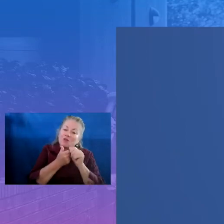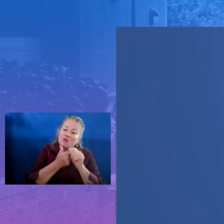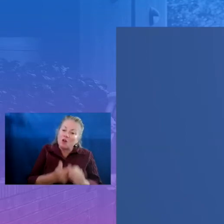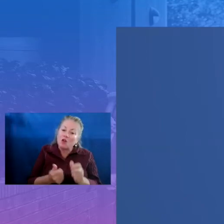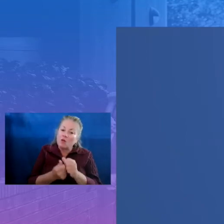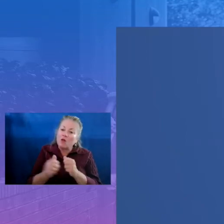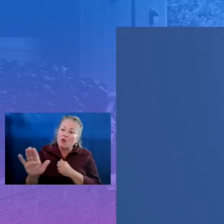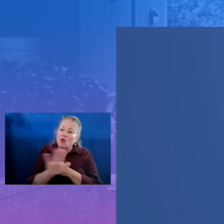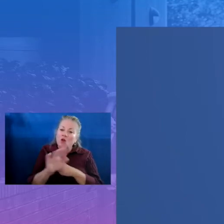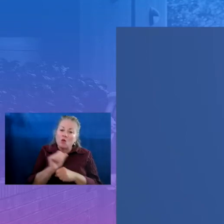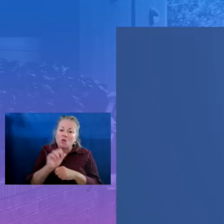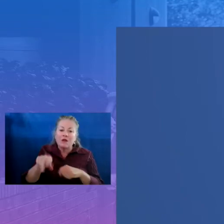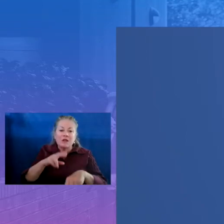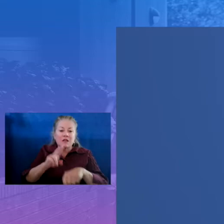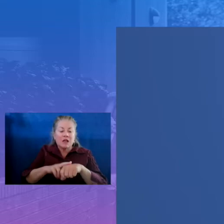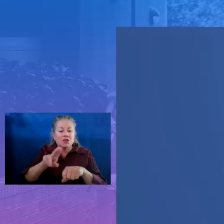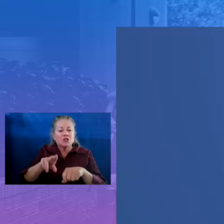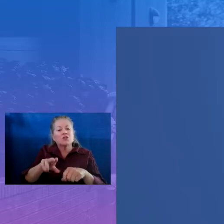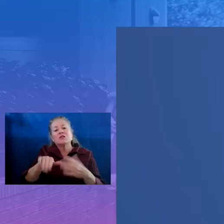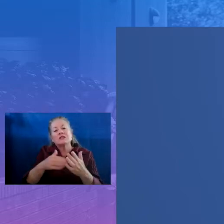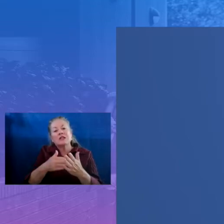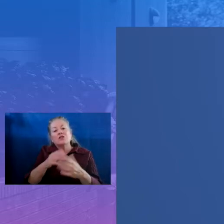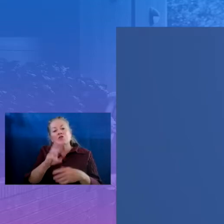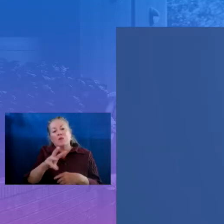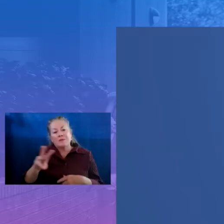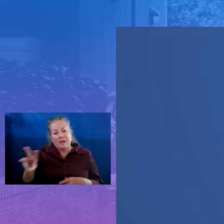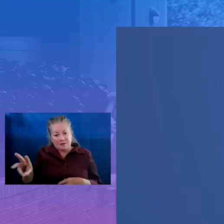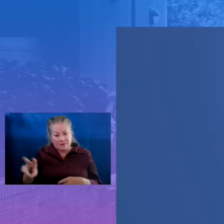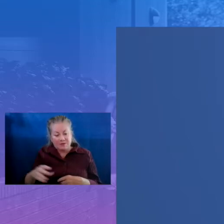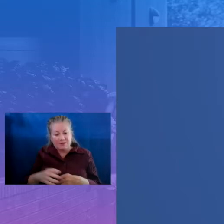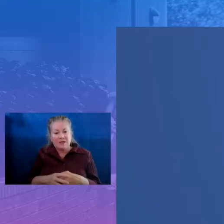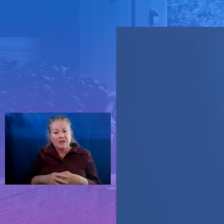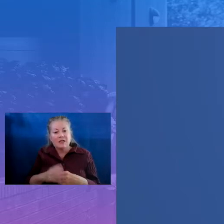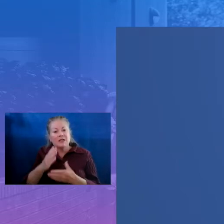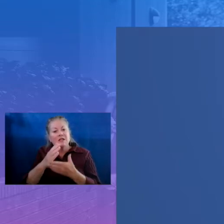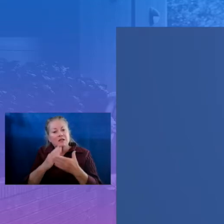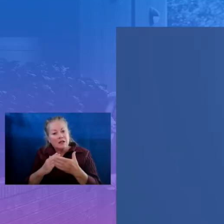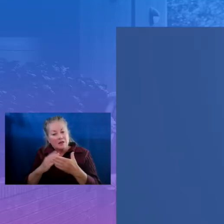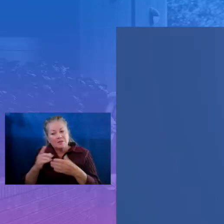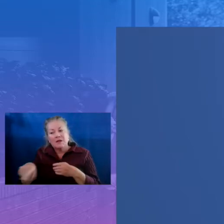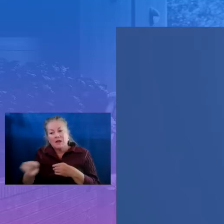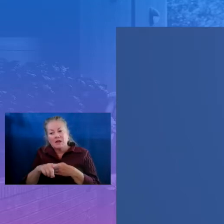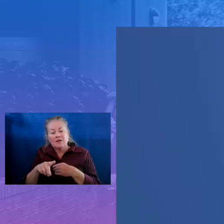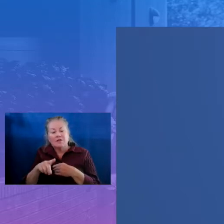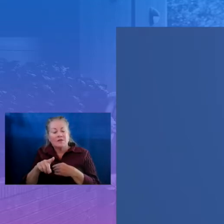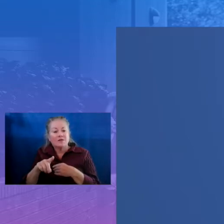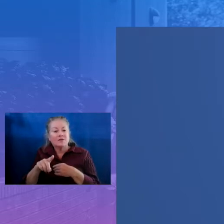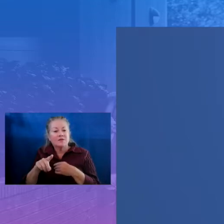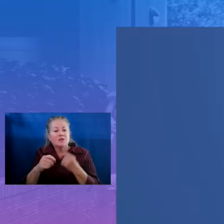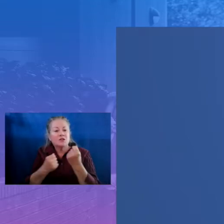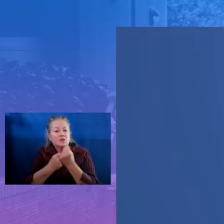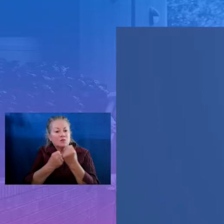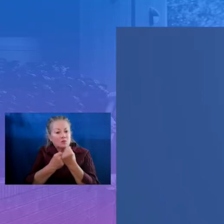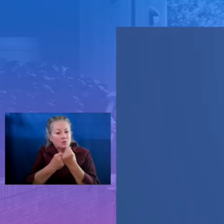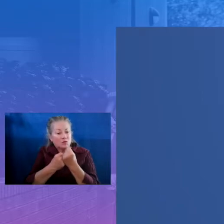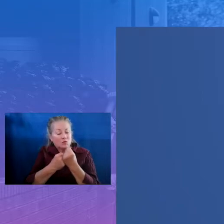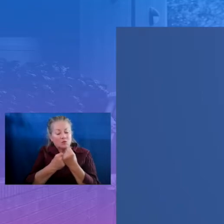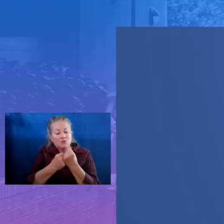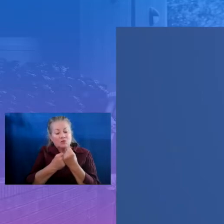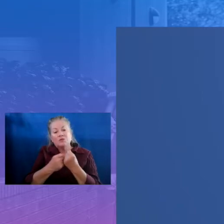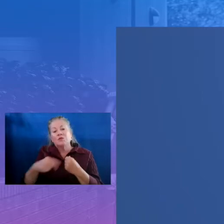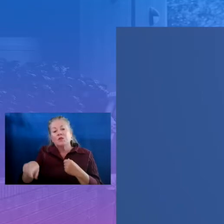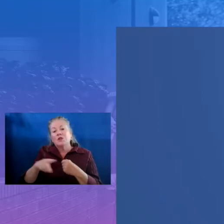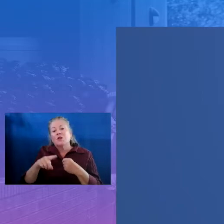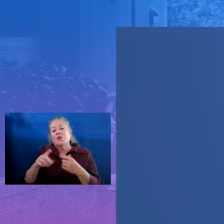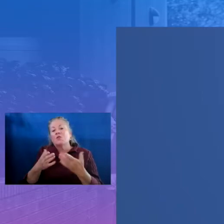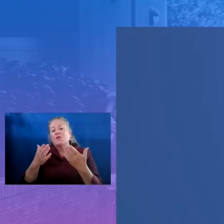website. In addition, some of the national organizations that supported the Summer Learning and Enrichment Collaborative are also providing targeted technical assistance